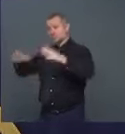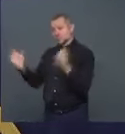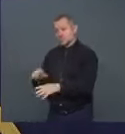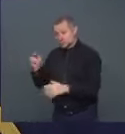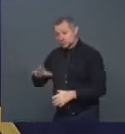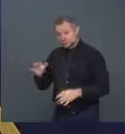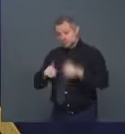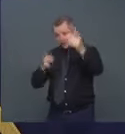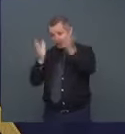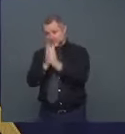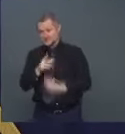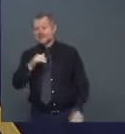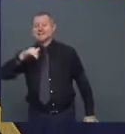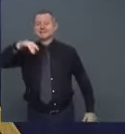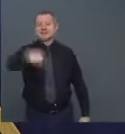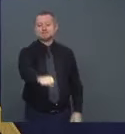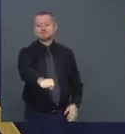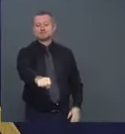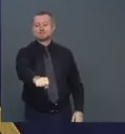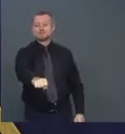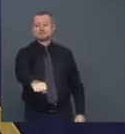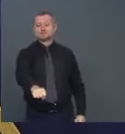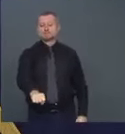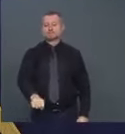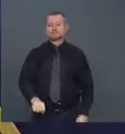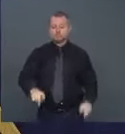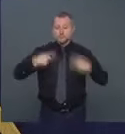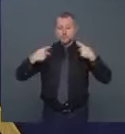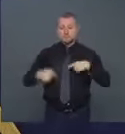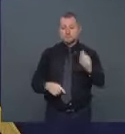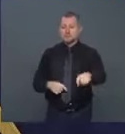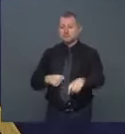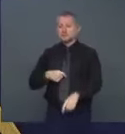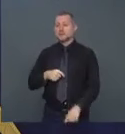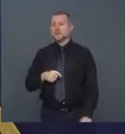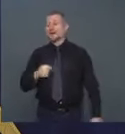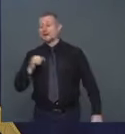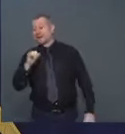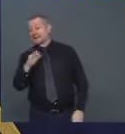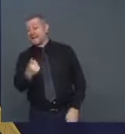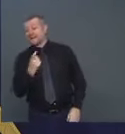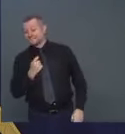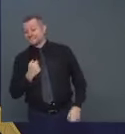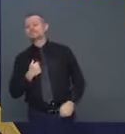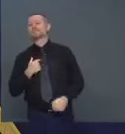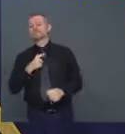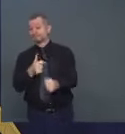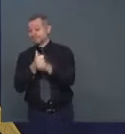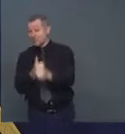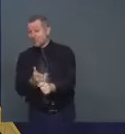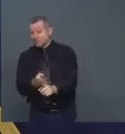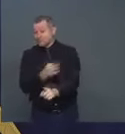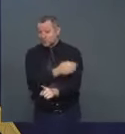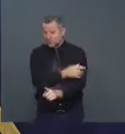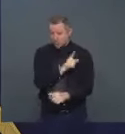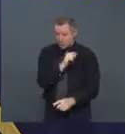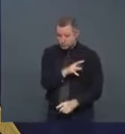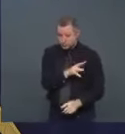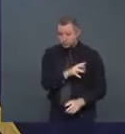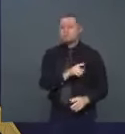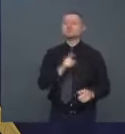But compliance was enforcing the existing laws. Everybody was supposed to wear a mask.